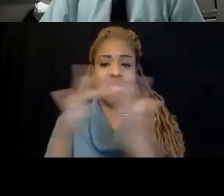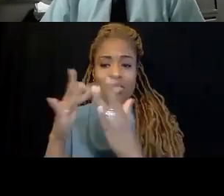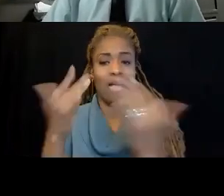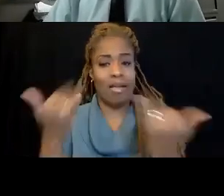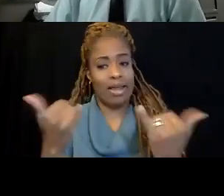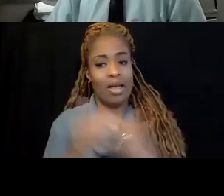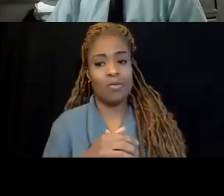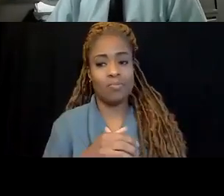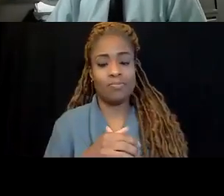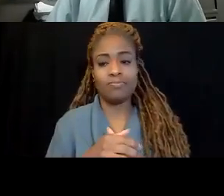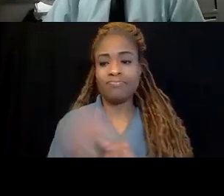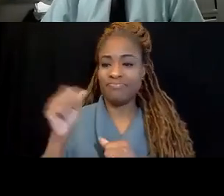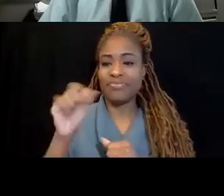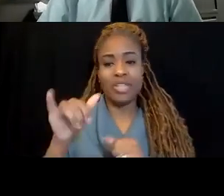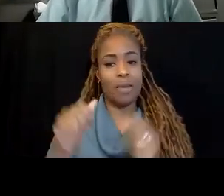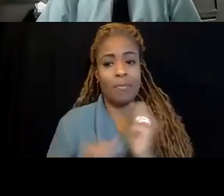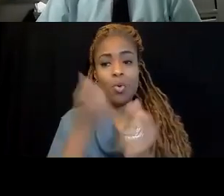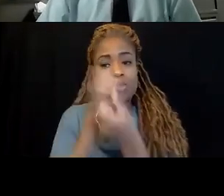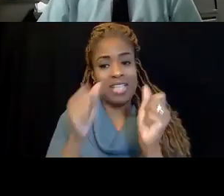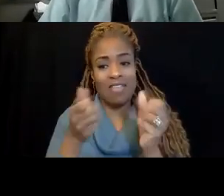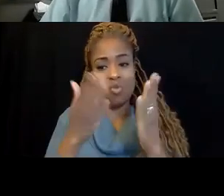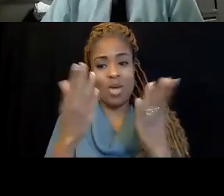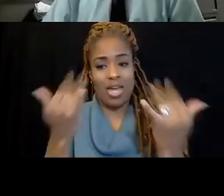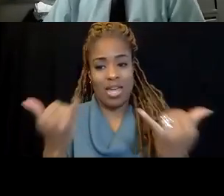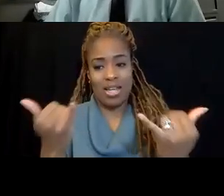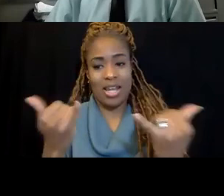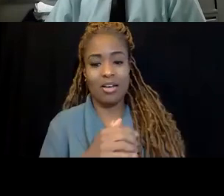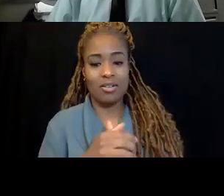Yes. That's the safest way right now. Yes.